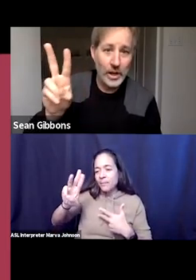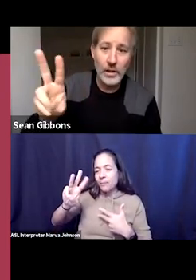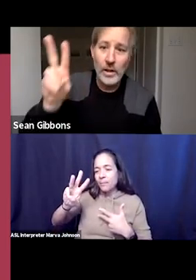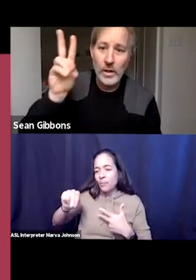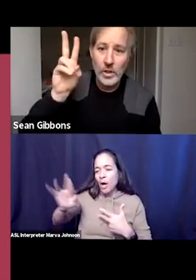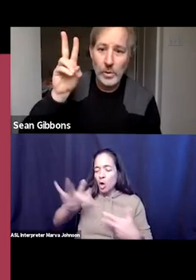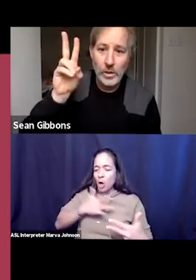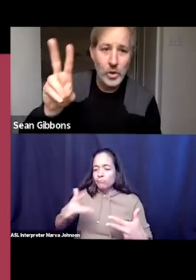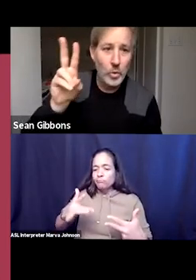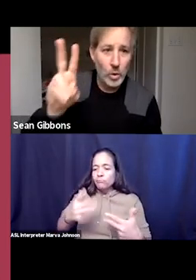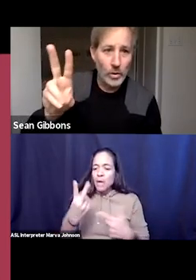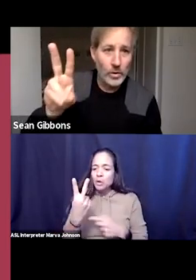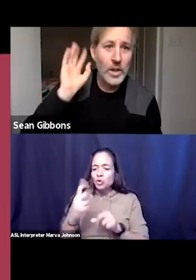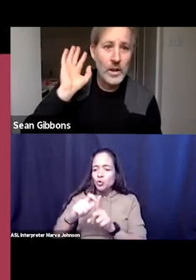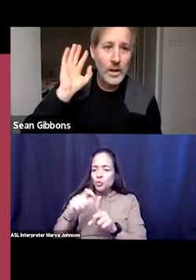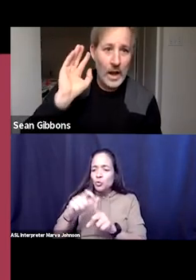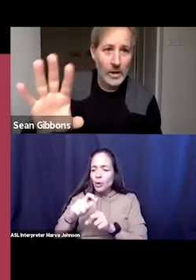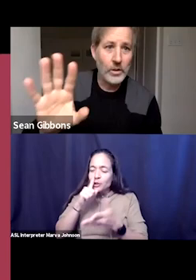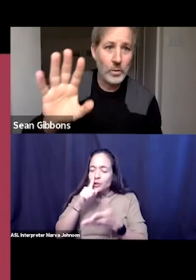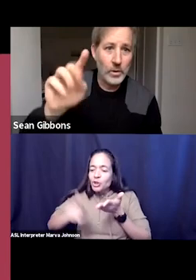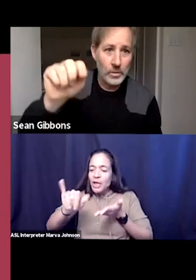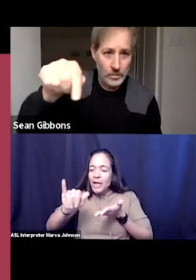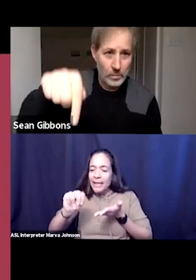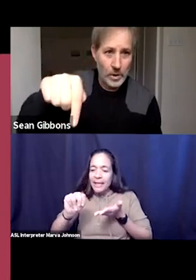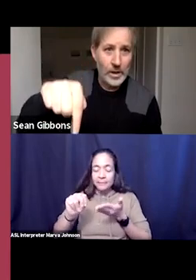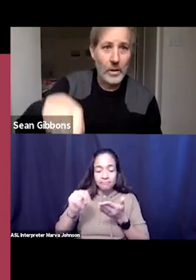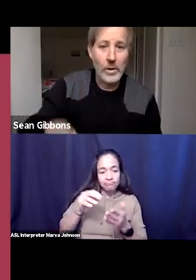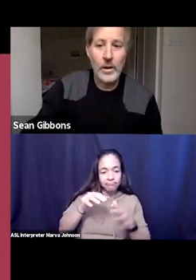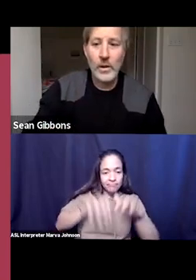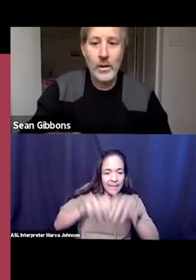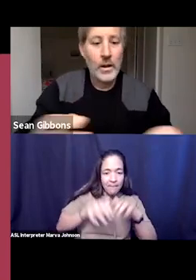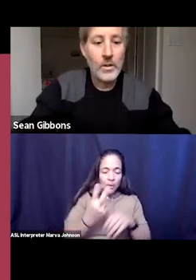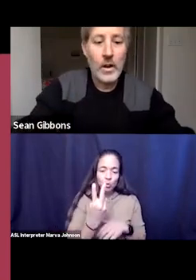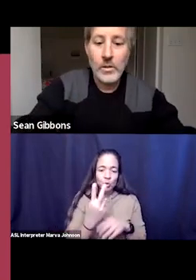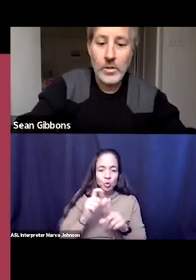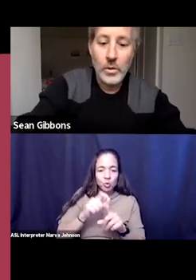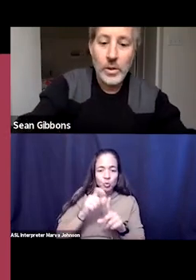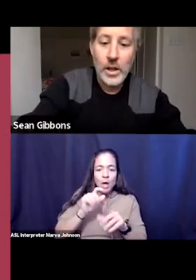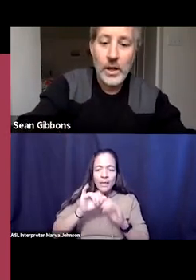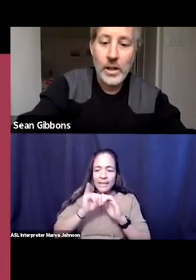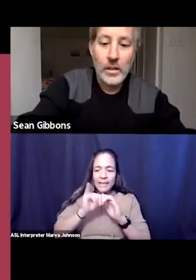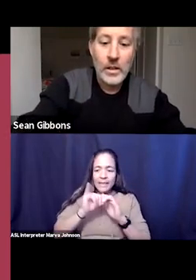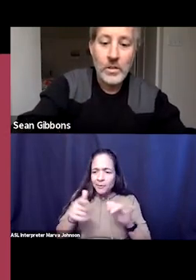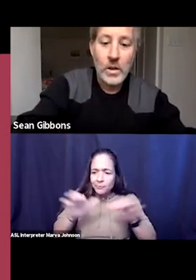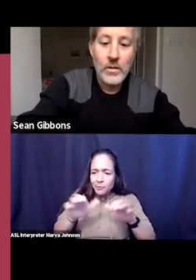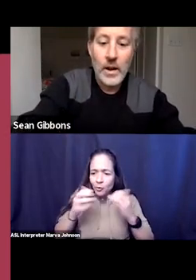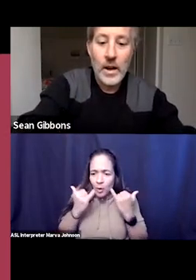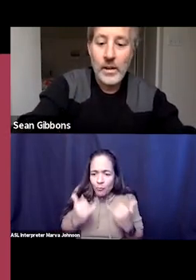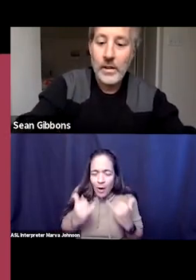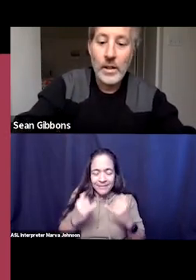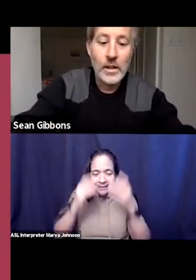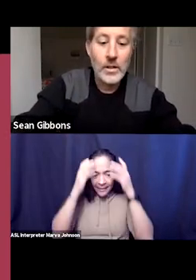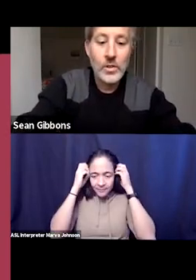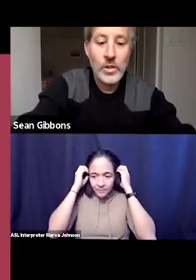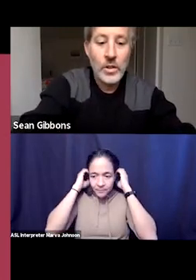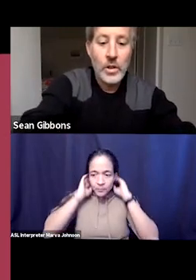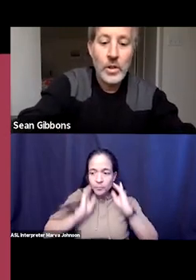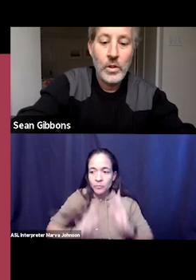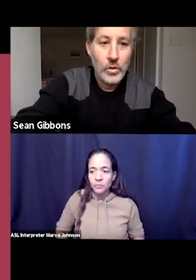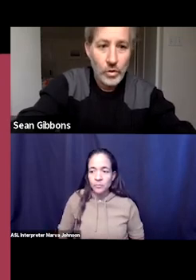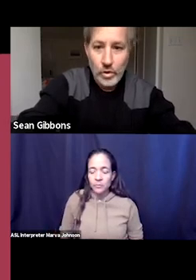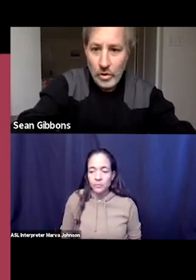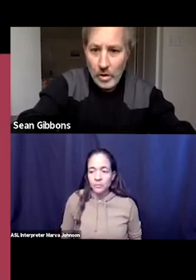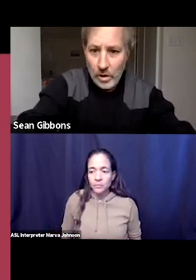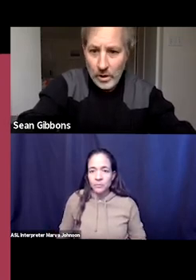word checking so in two words how are you doing right now and so i'll just join you kind of kick things off hi it's